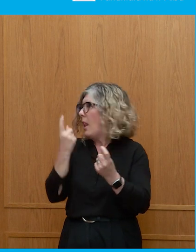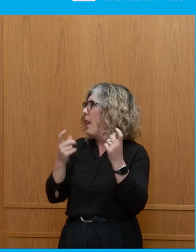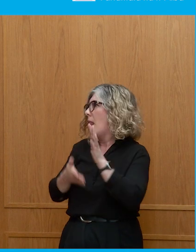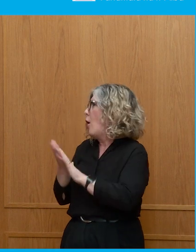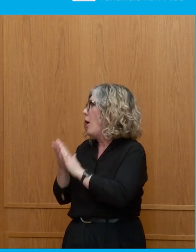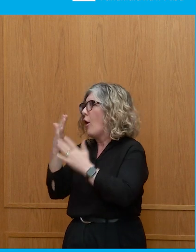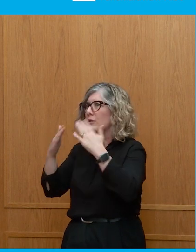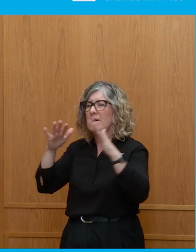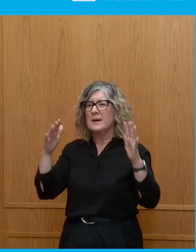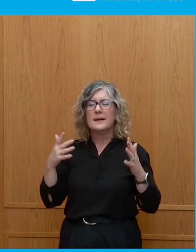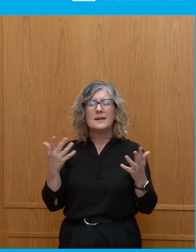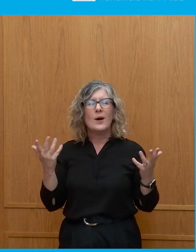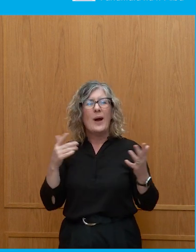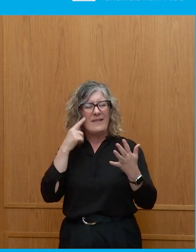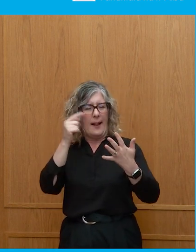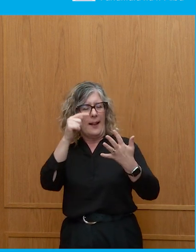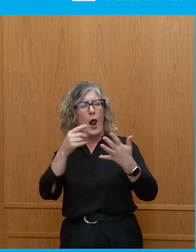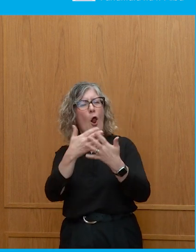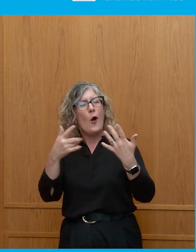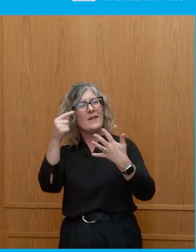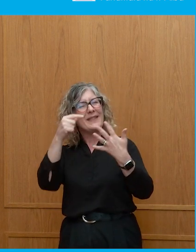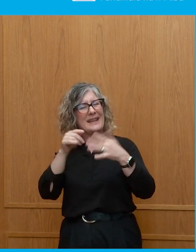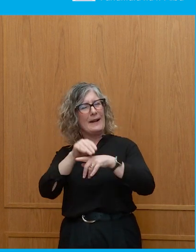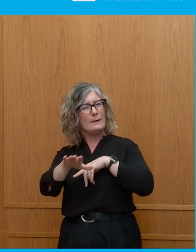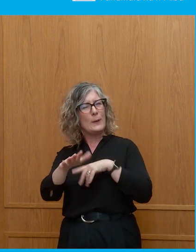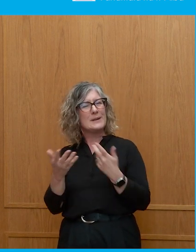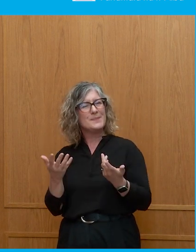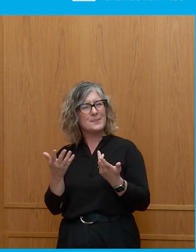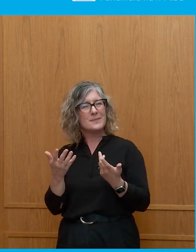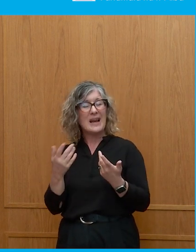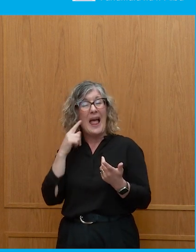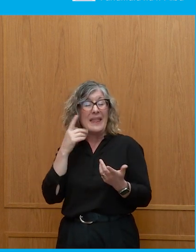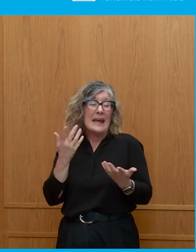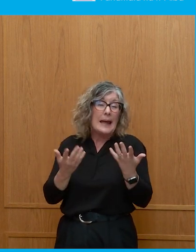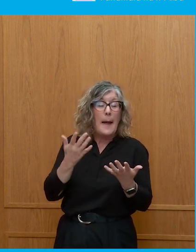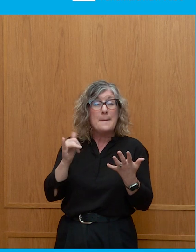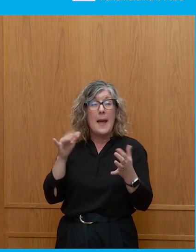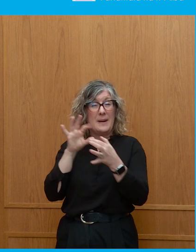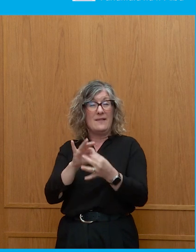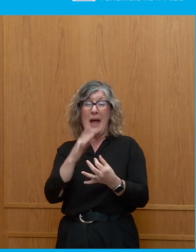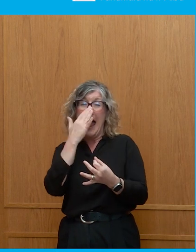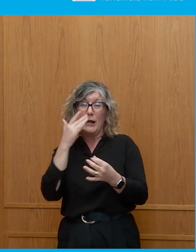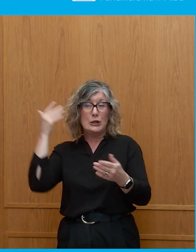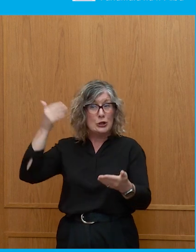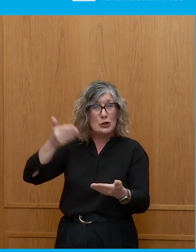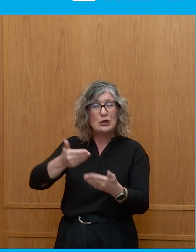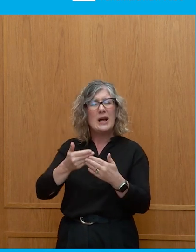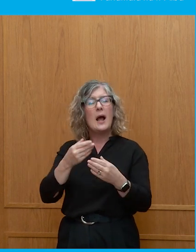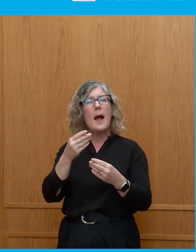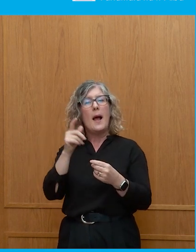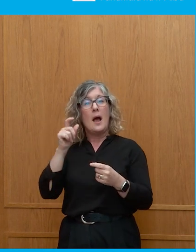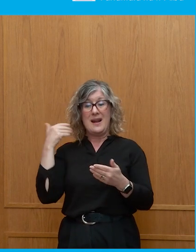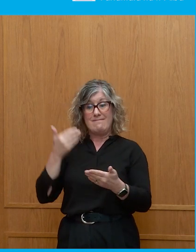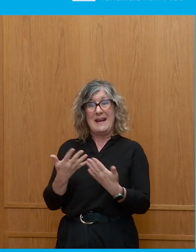What we've lost, I think, is – and this is generational – that sense of duty, the civic duty to